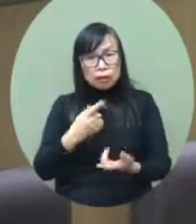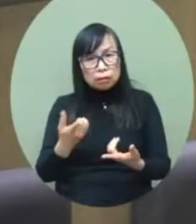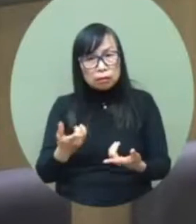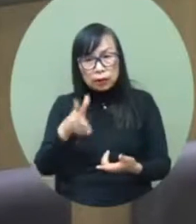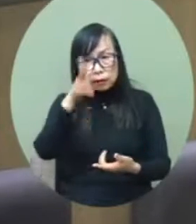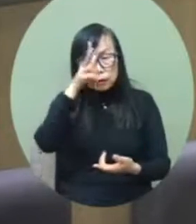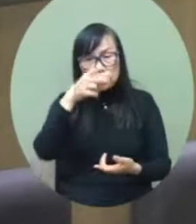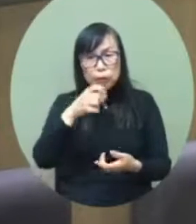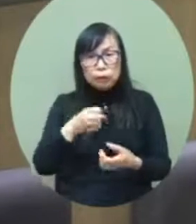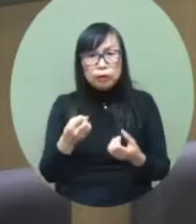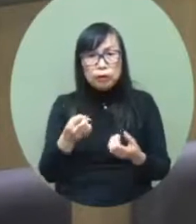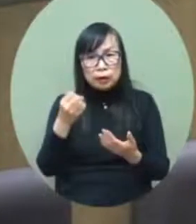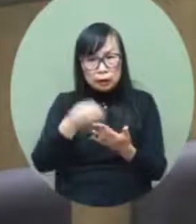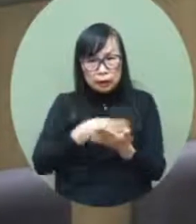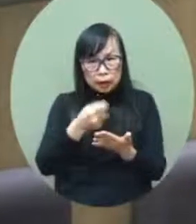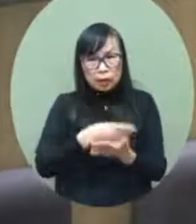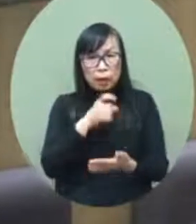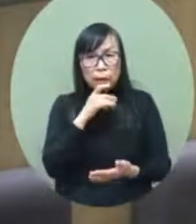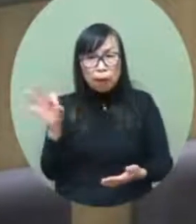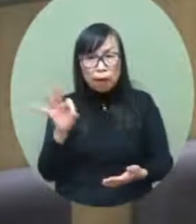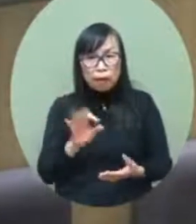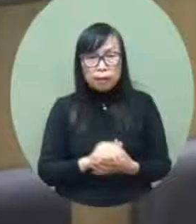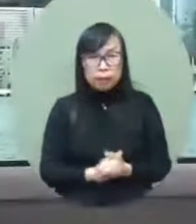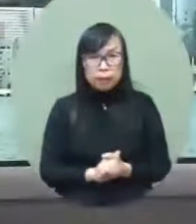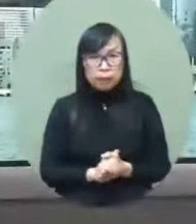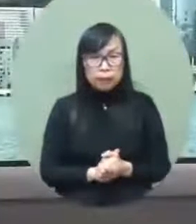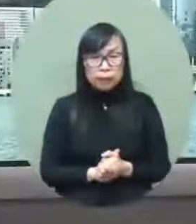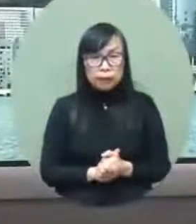thank you